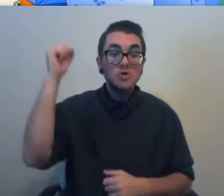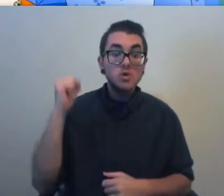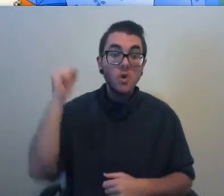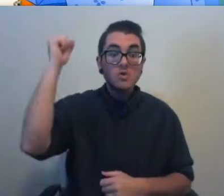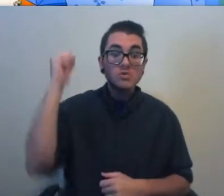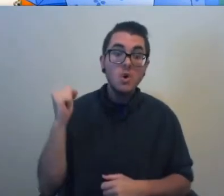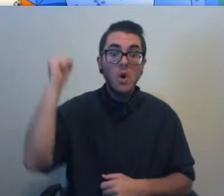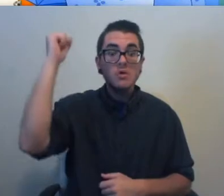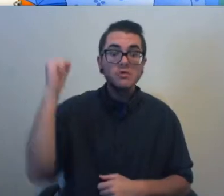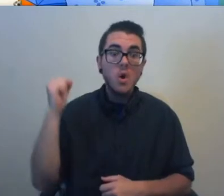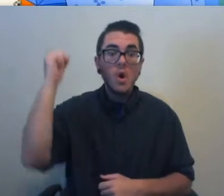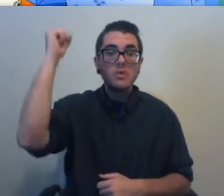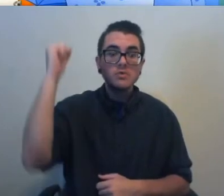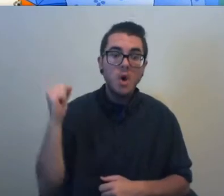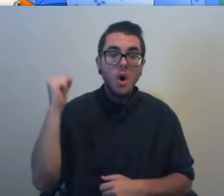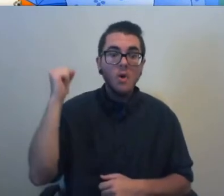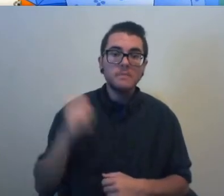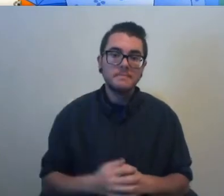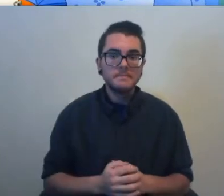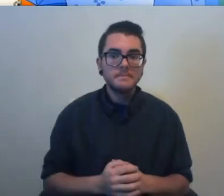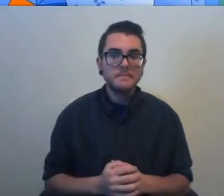Choo-choo! Choo